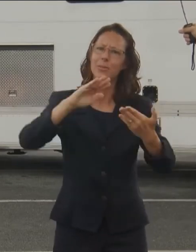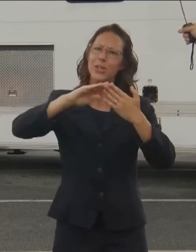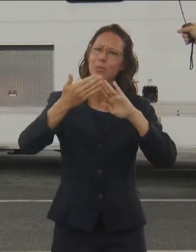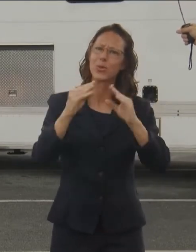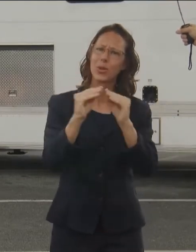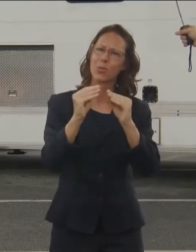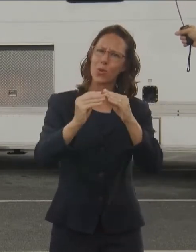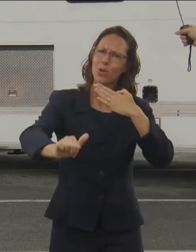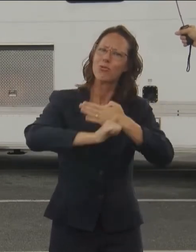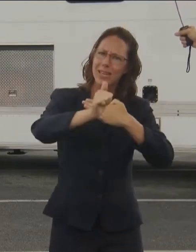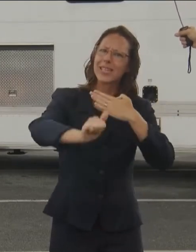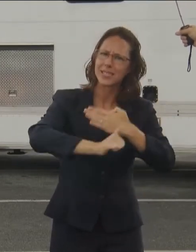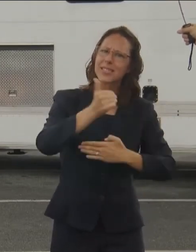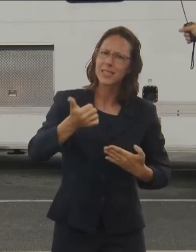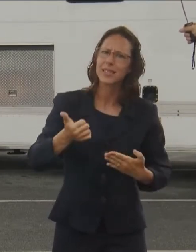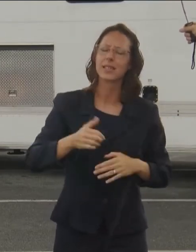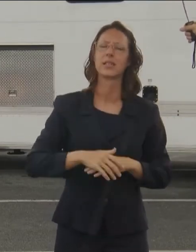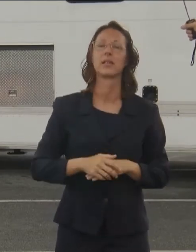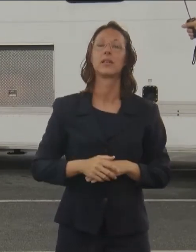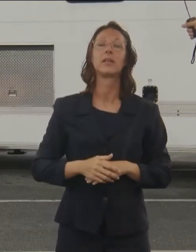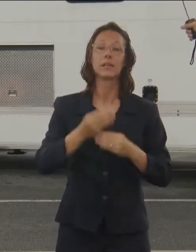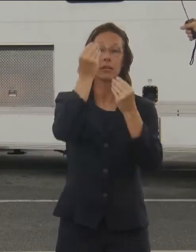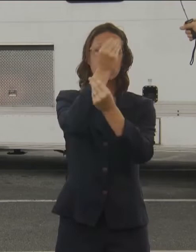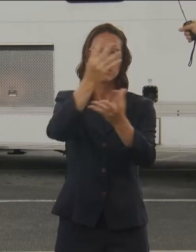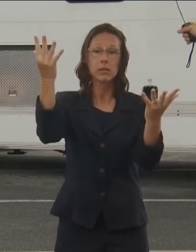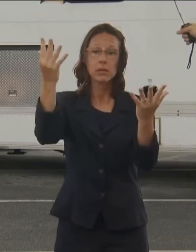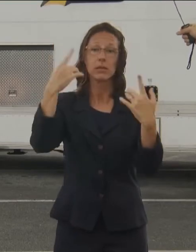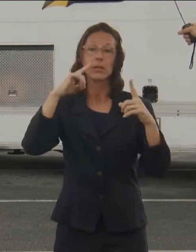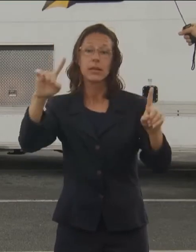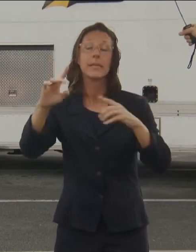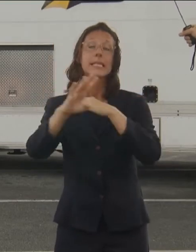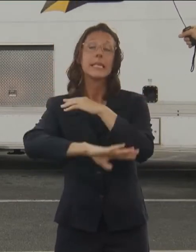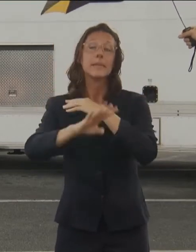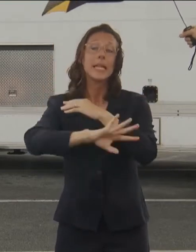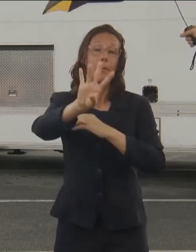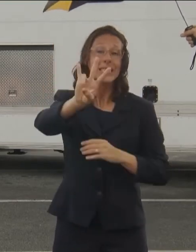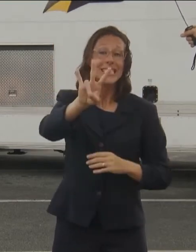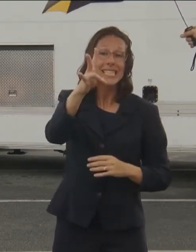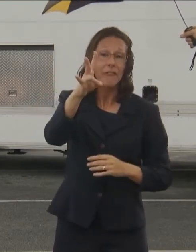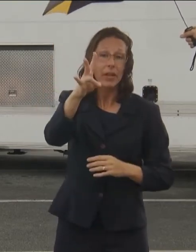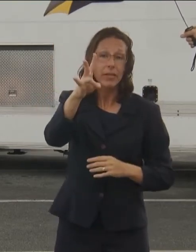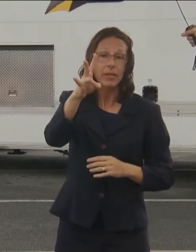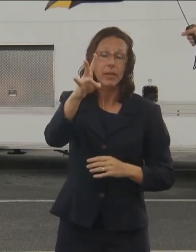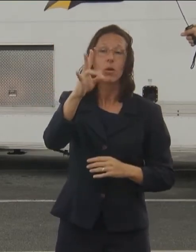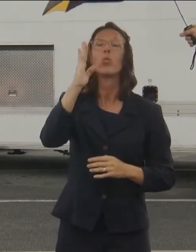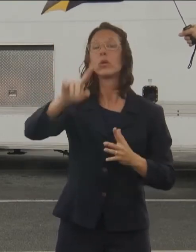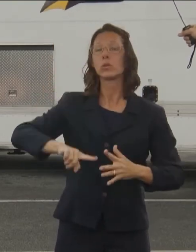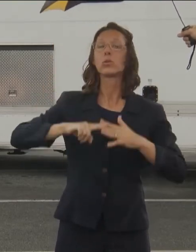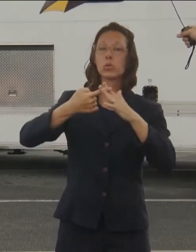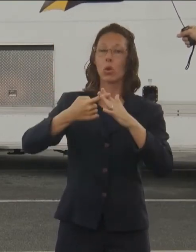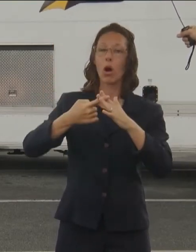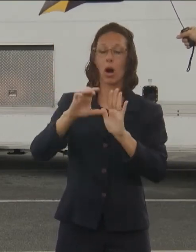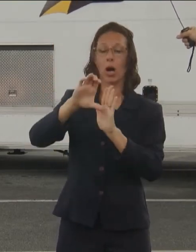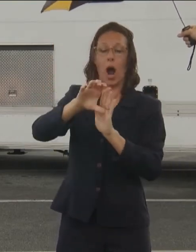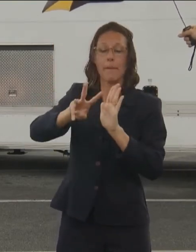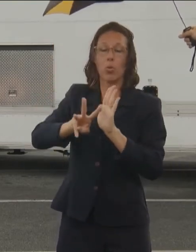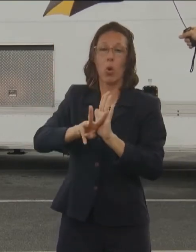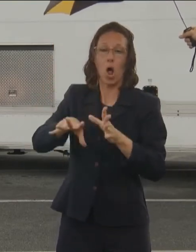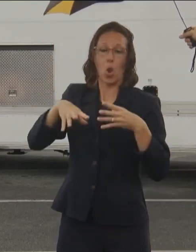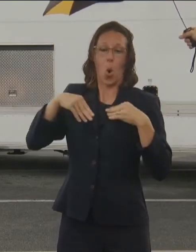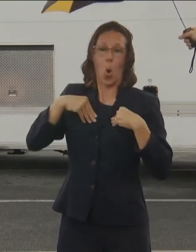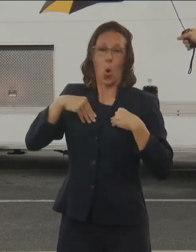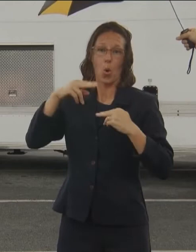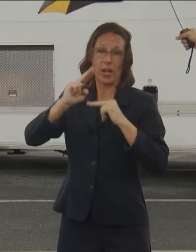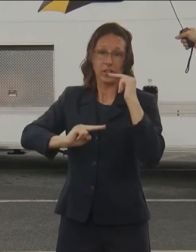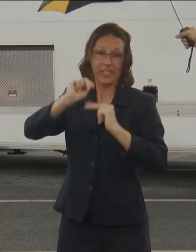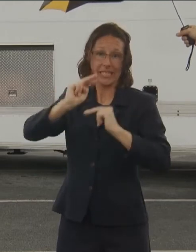So, on September 7th, we're going to start with those facilities that the Commonwealth owns that are congregate